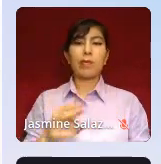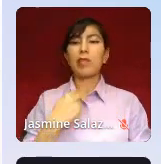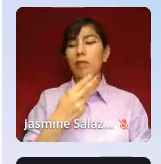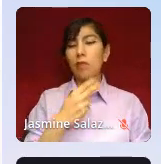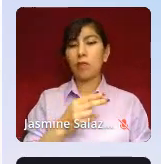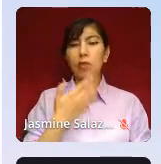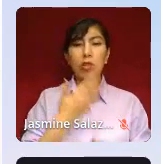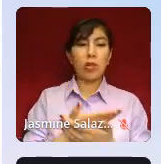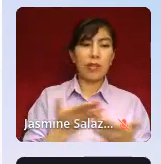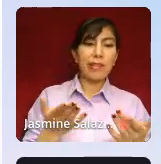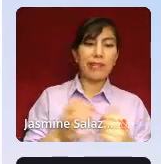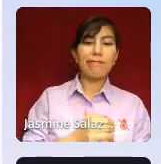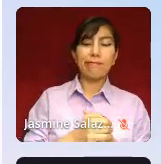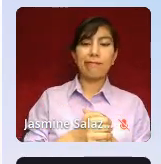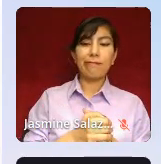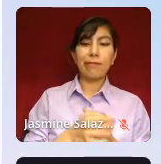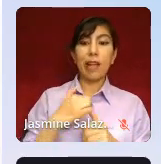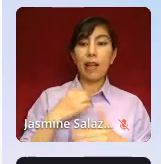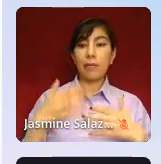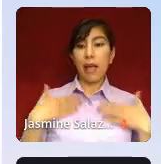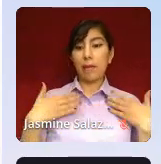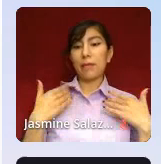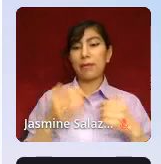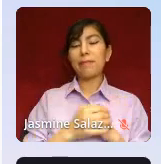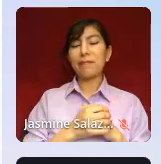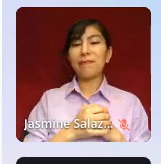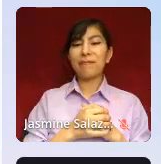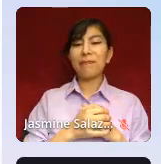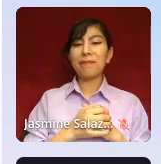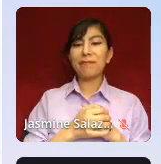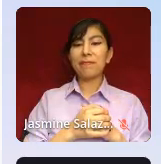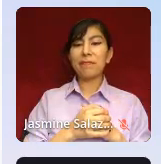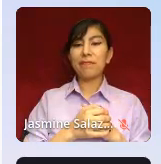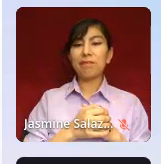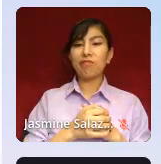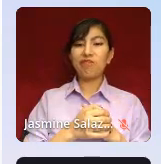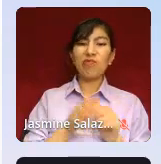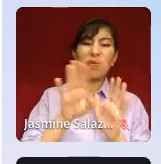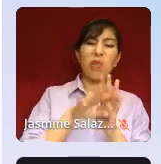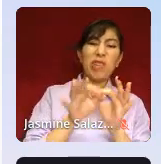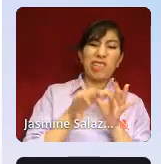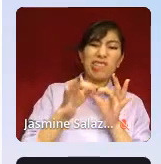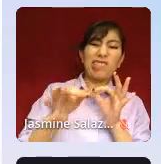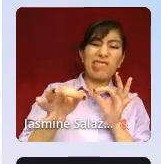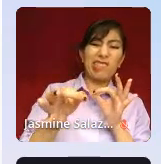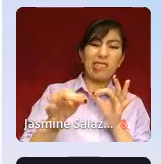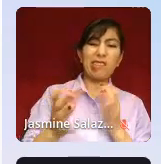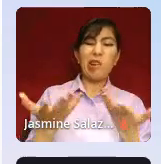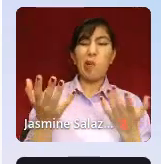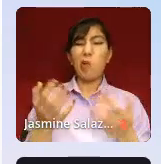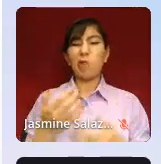stuff. I'm happy. Oh, my video is lagging. Oh no.